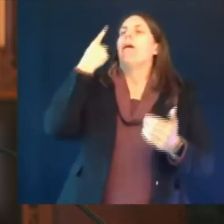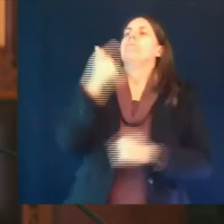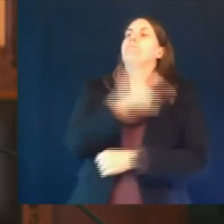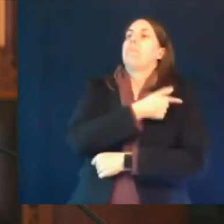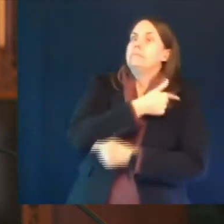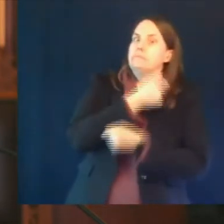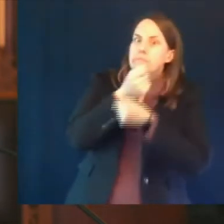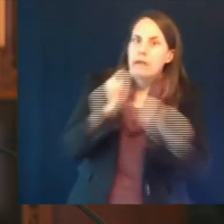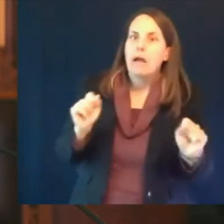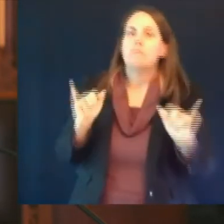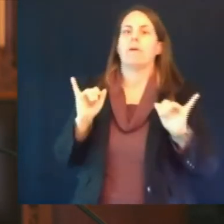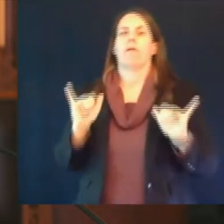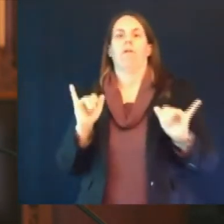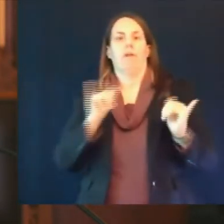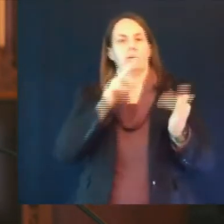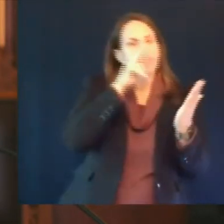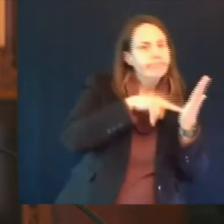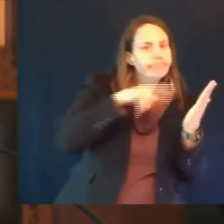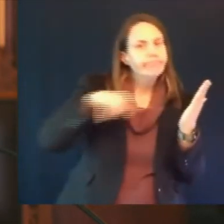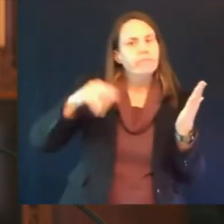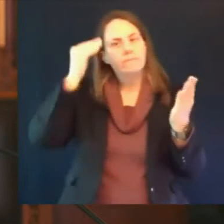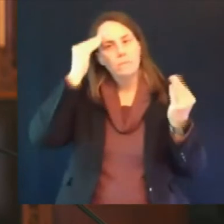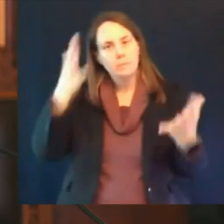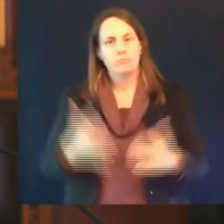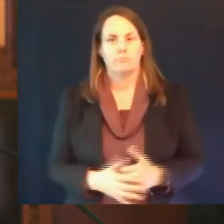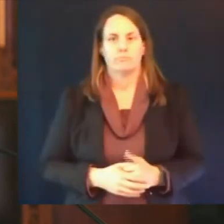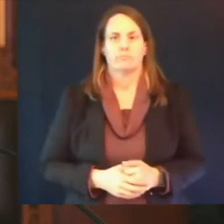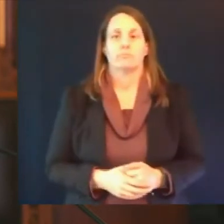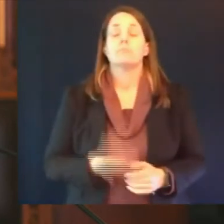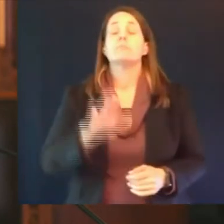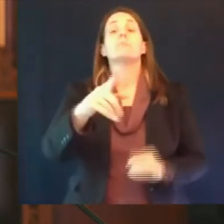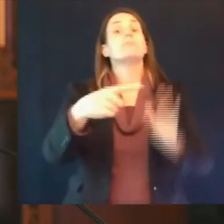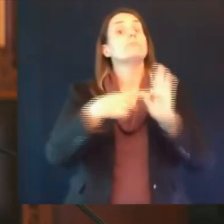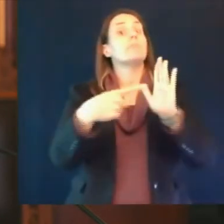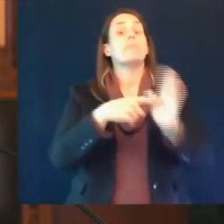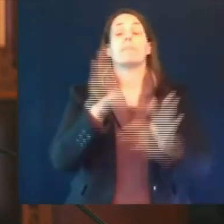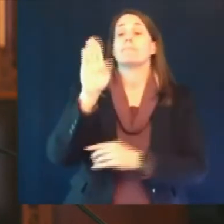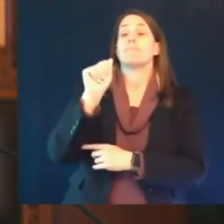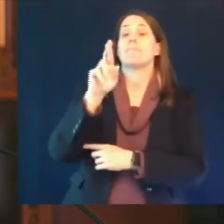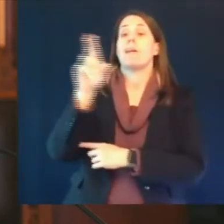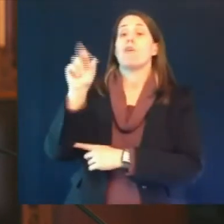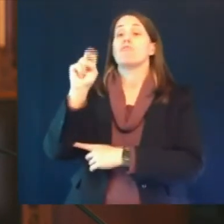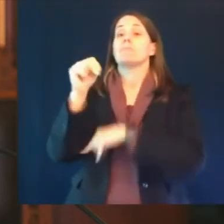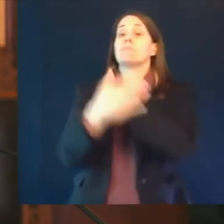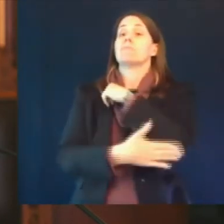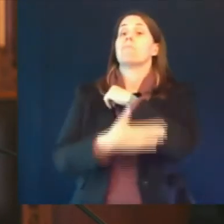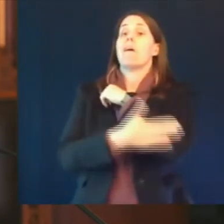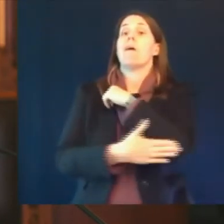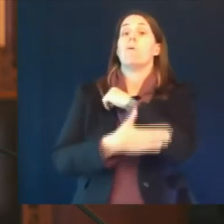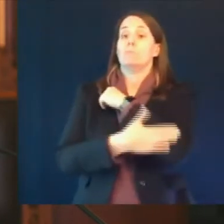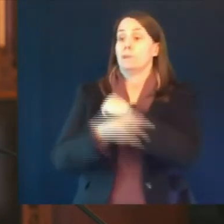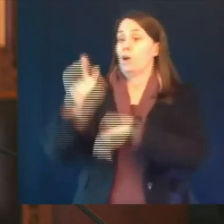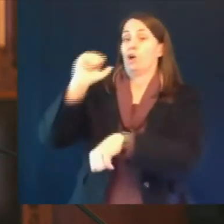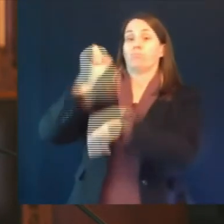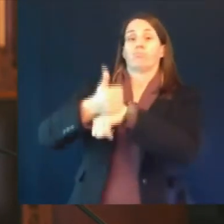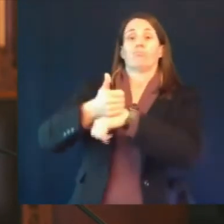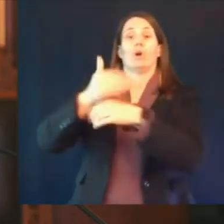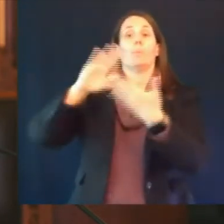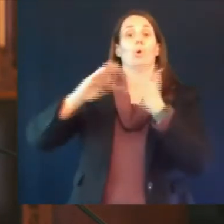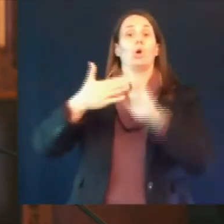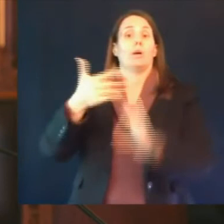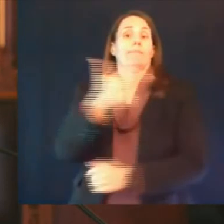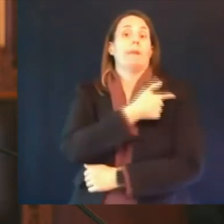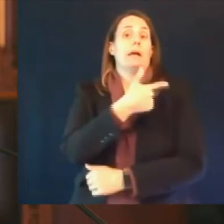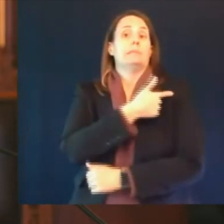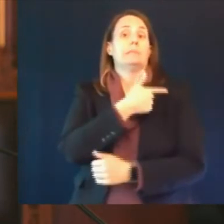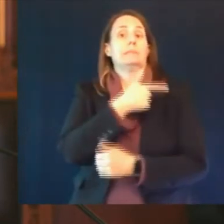vaccination site that we've announced today that's right next door to rust county one of those counties that has a lower rate we're